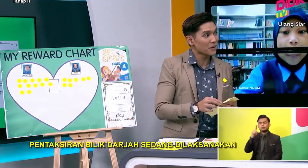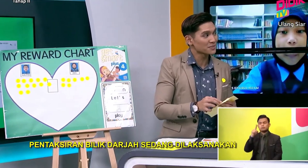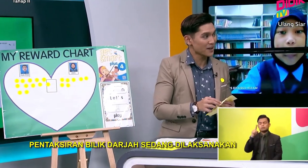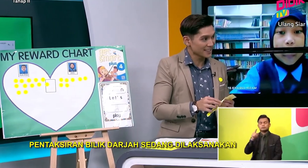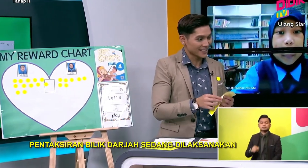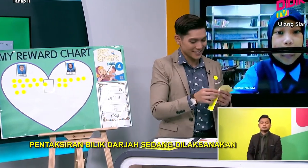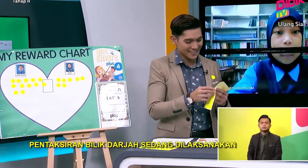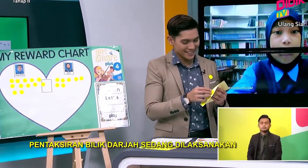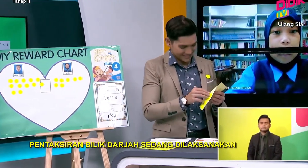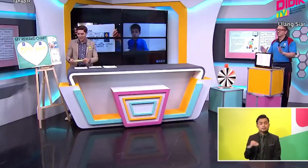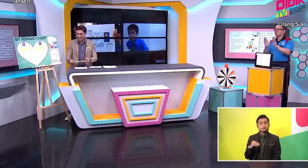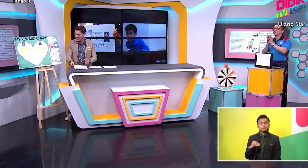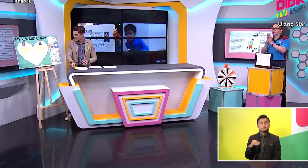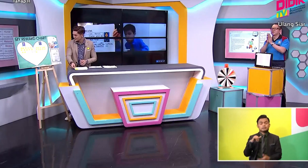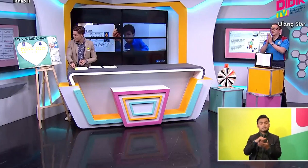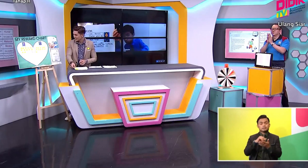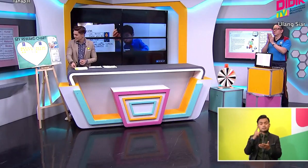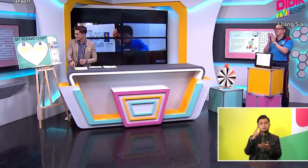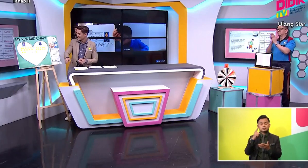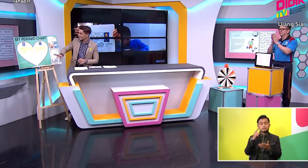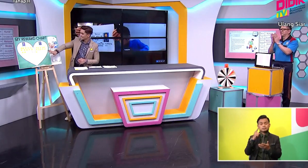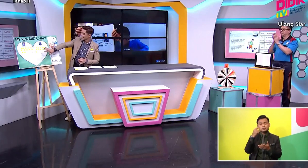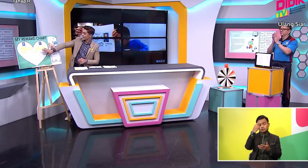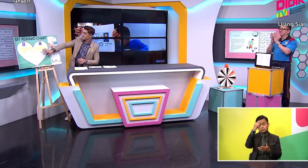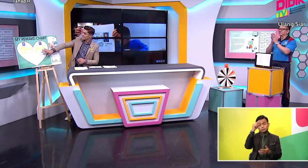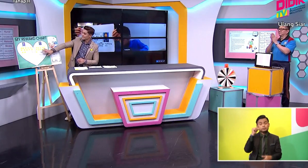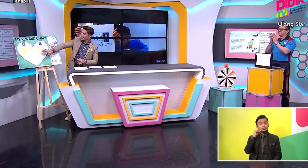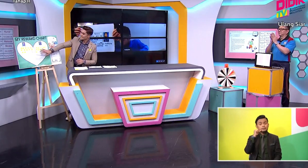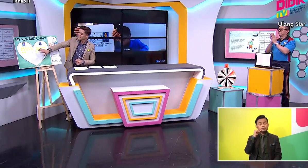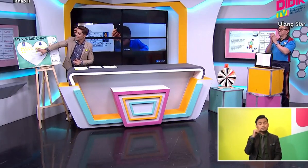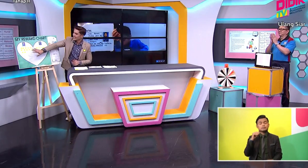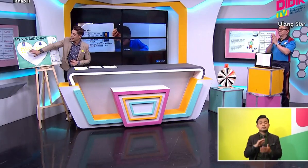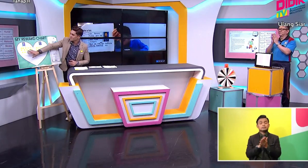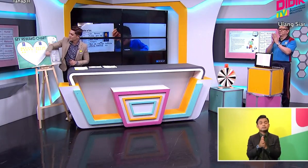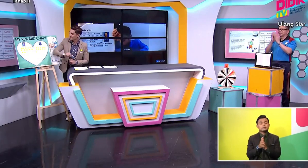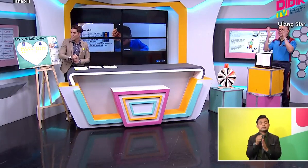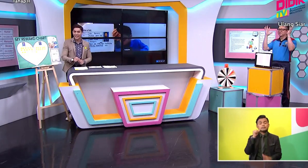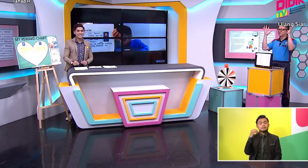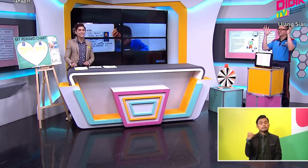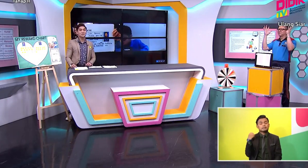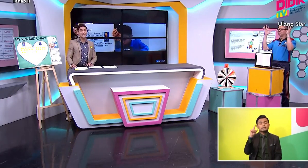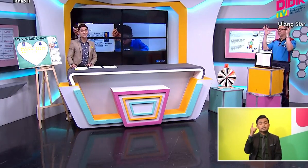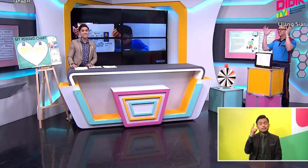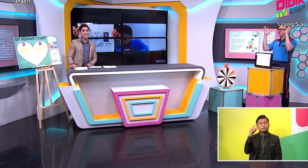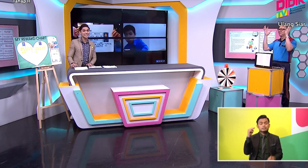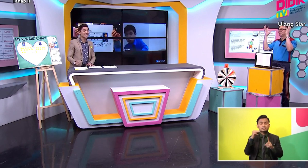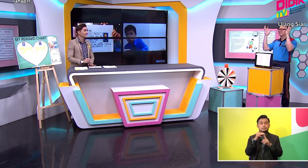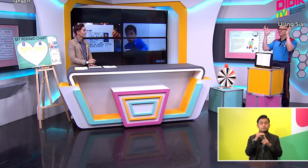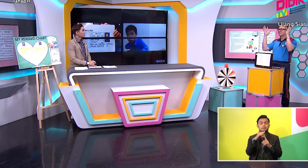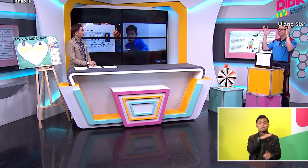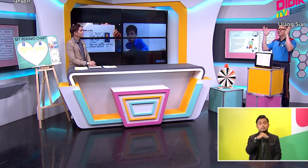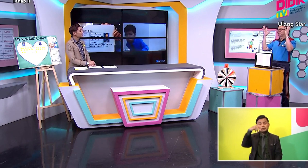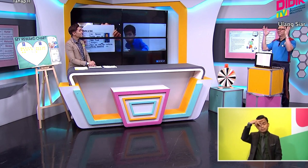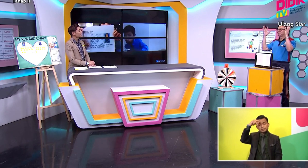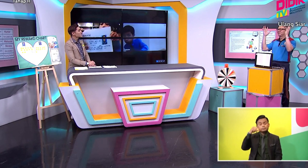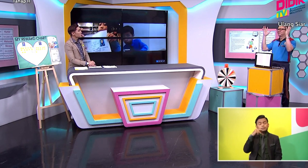Kuma's brother. Yes. Right. So, Anies. So, now Anies has 11 stars. And Ping Ping has 12 stars. And